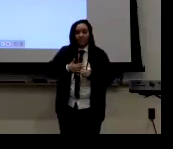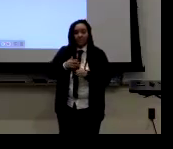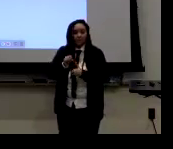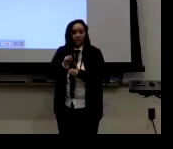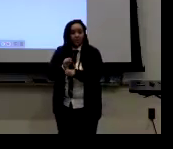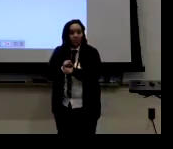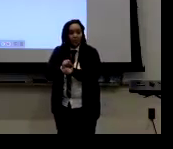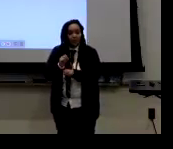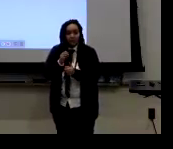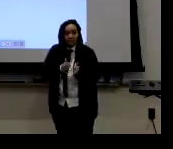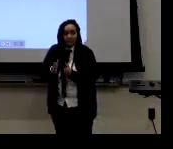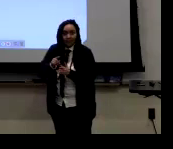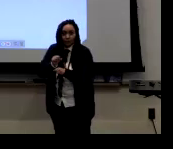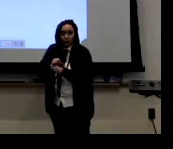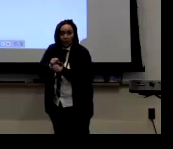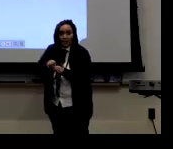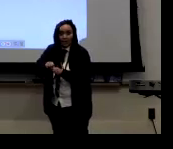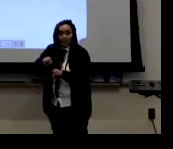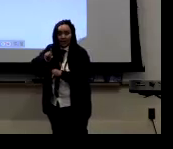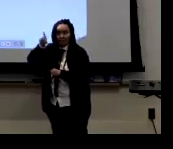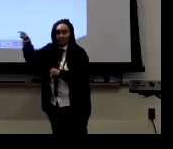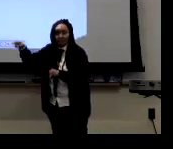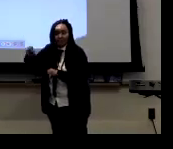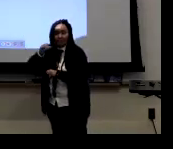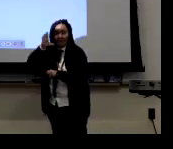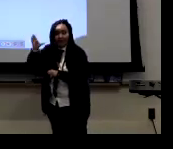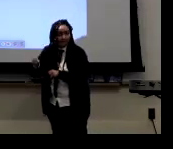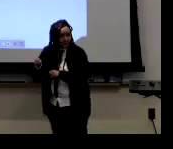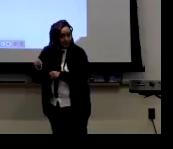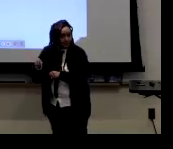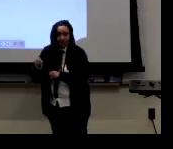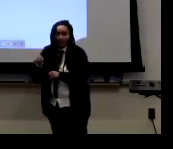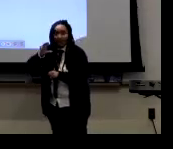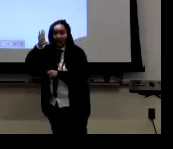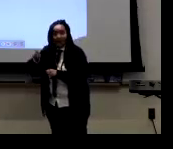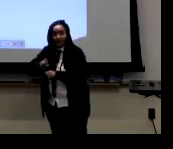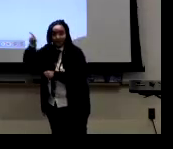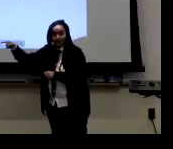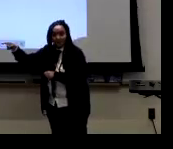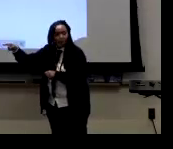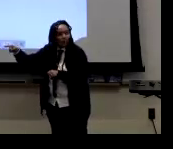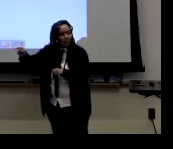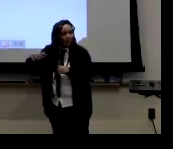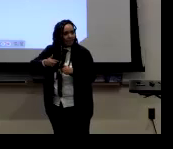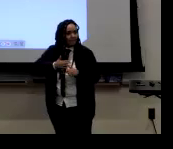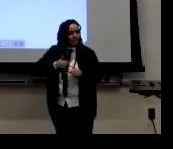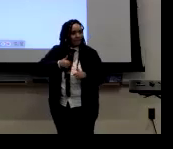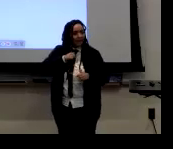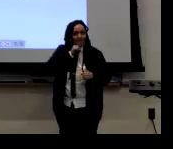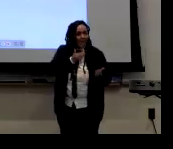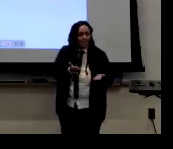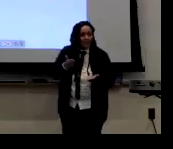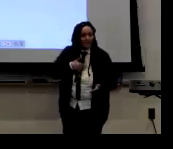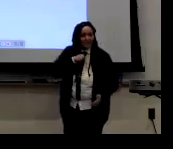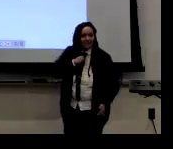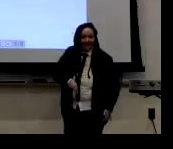had mentioned as we were planning this event, um, we were talking earlier about me going to